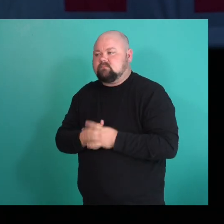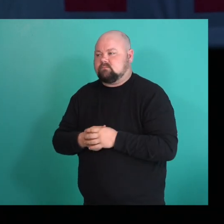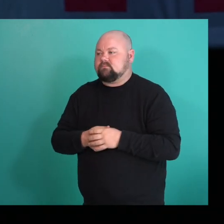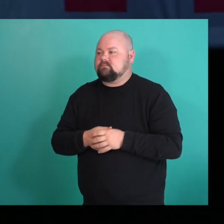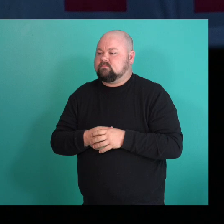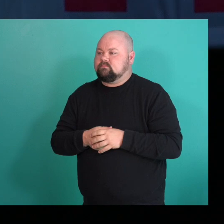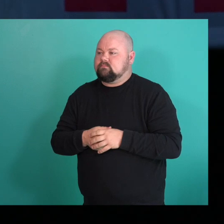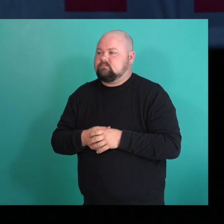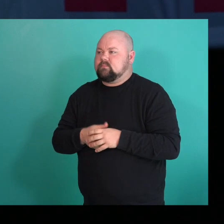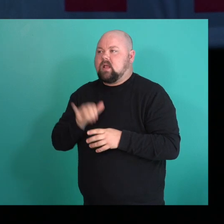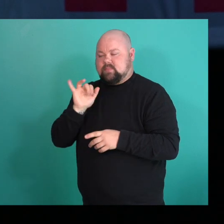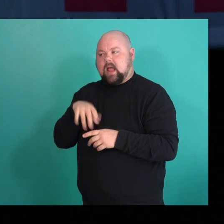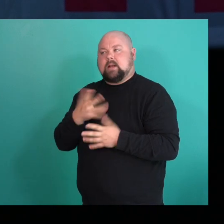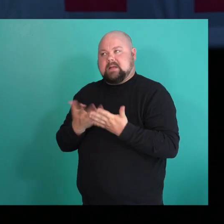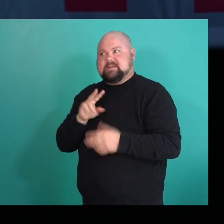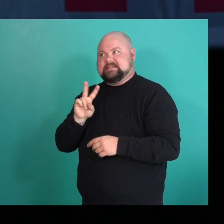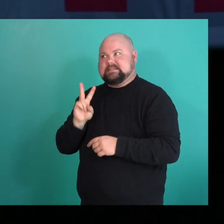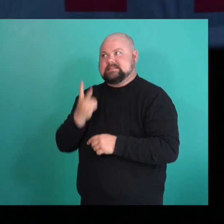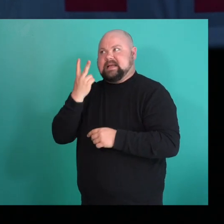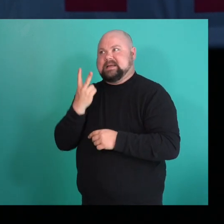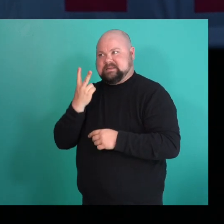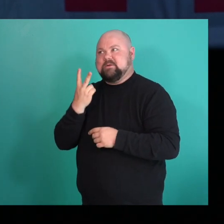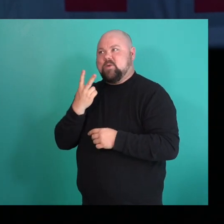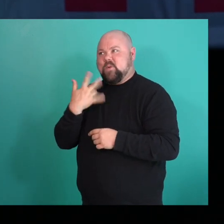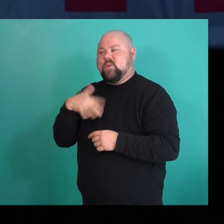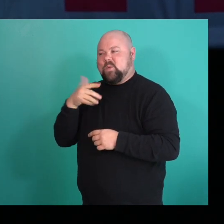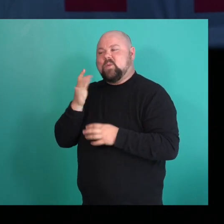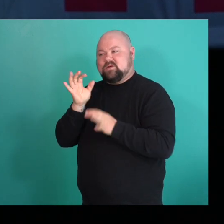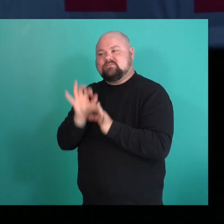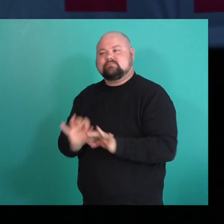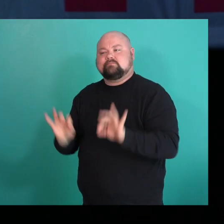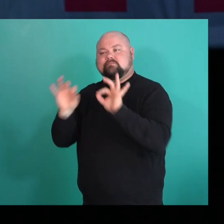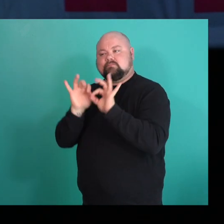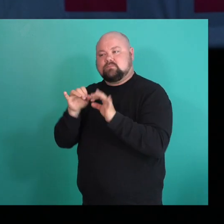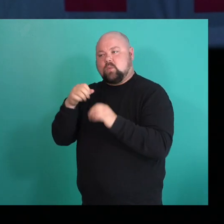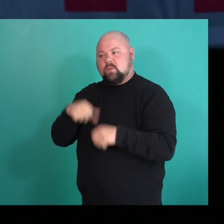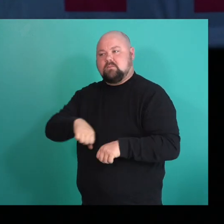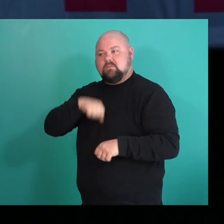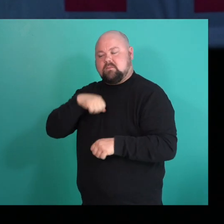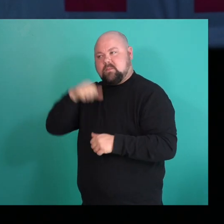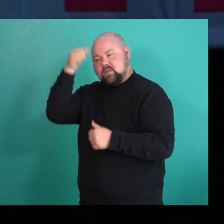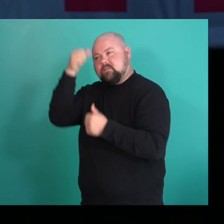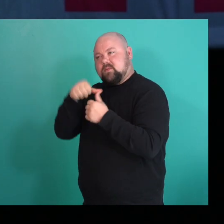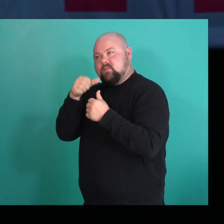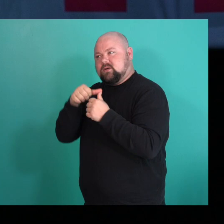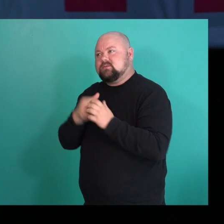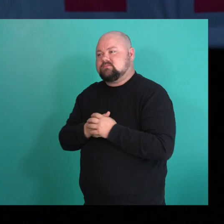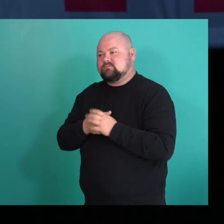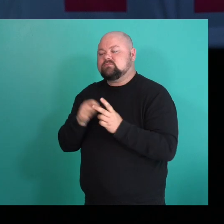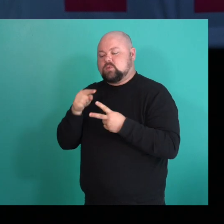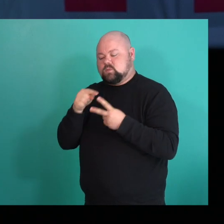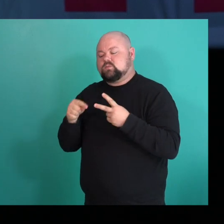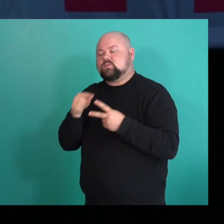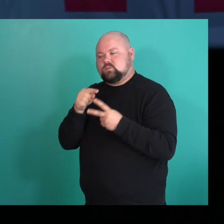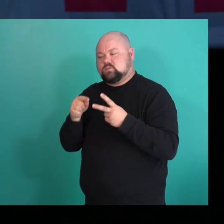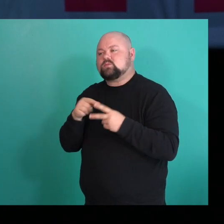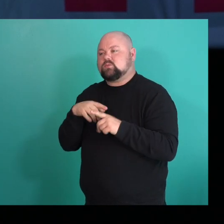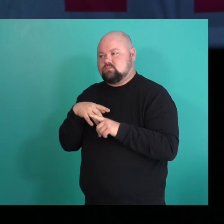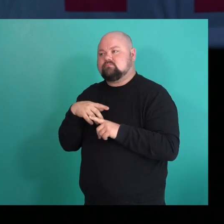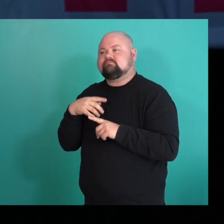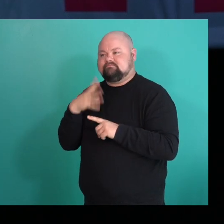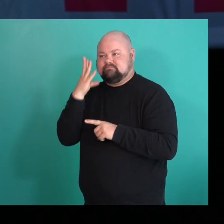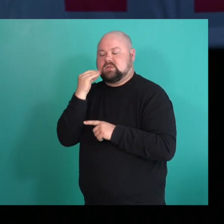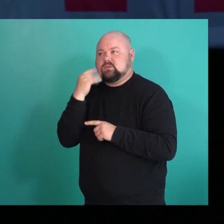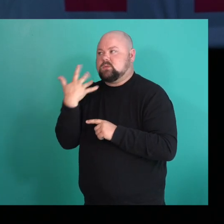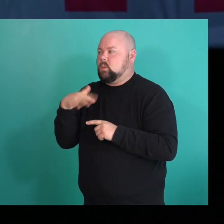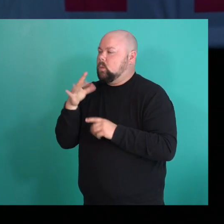me was probably the second most, I've been in many, many Pride Parades, but those two were very significant ones for me.